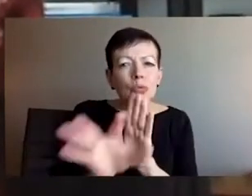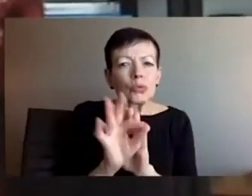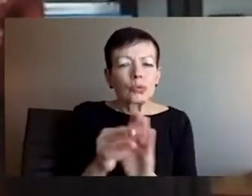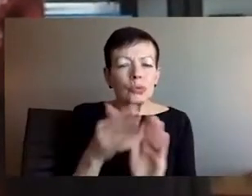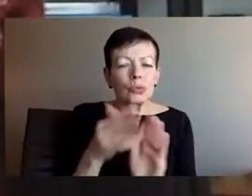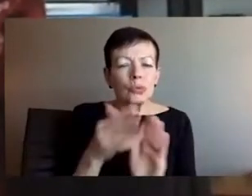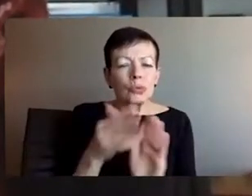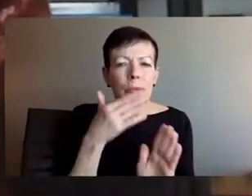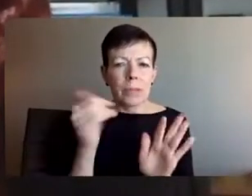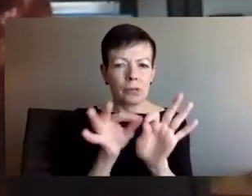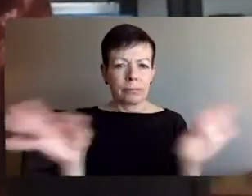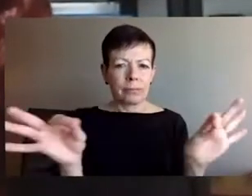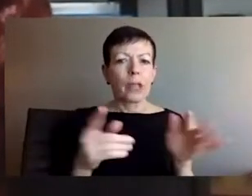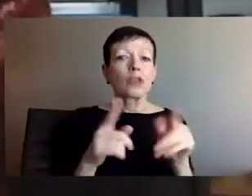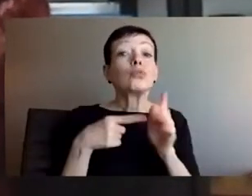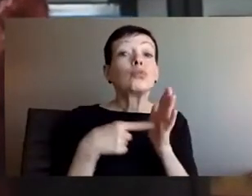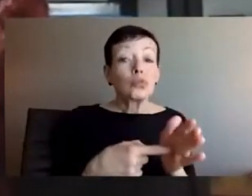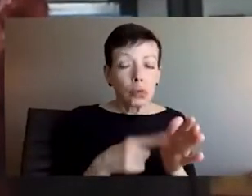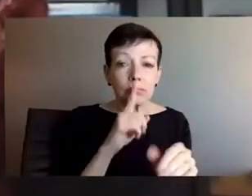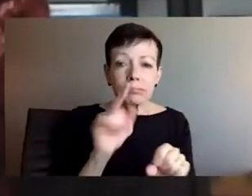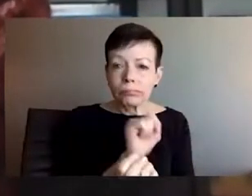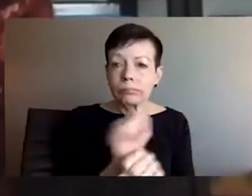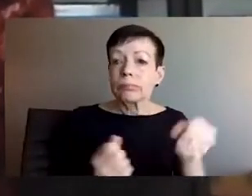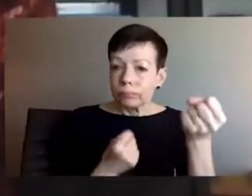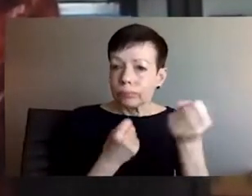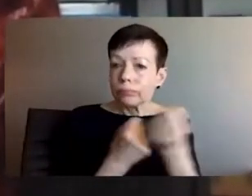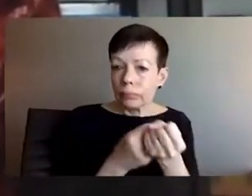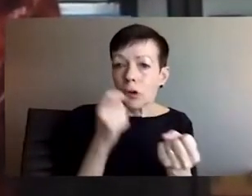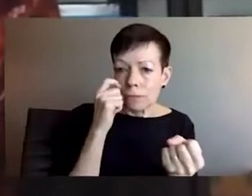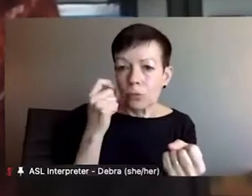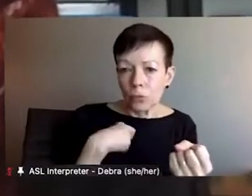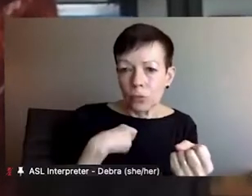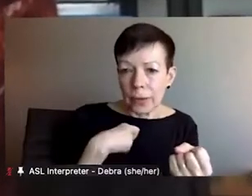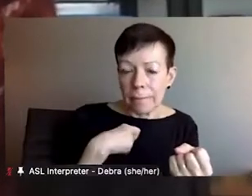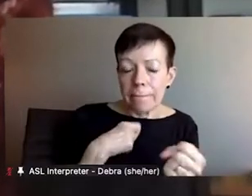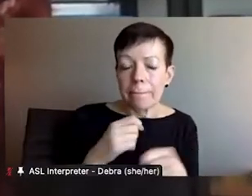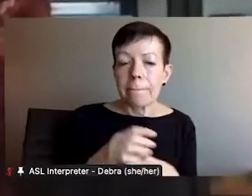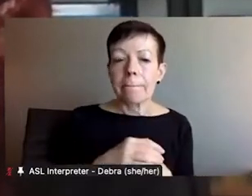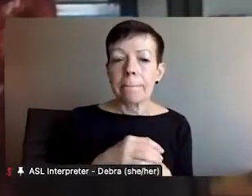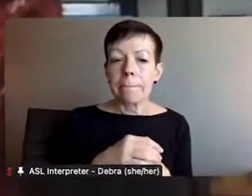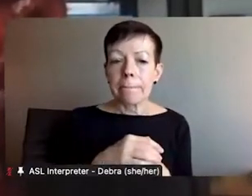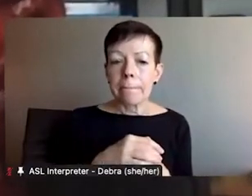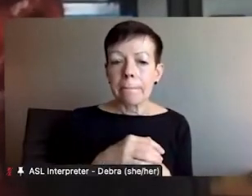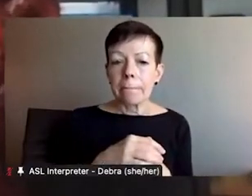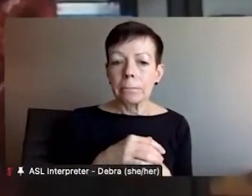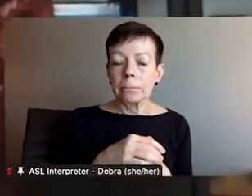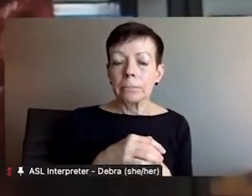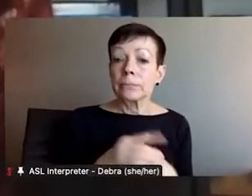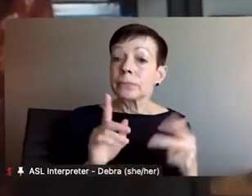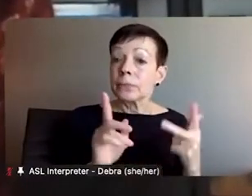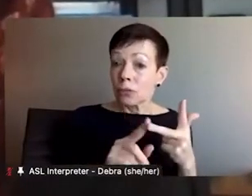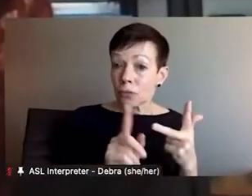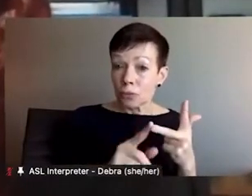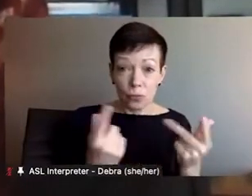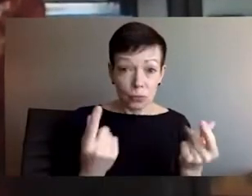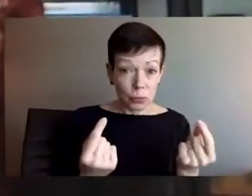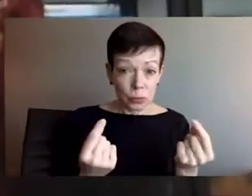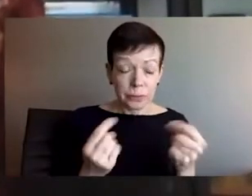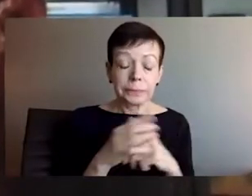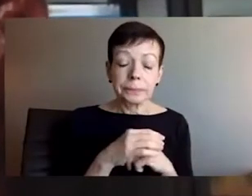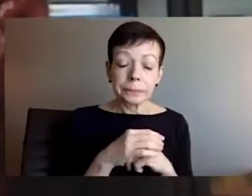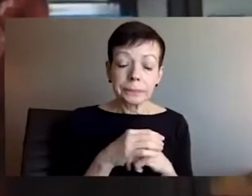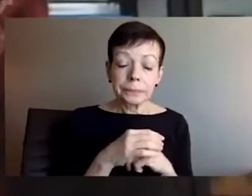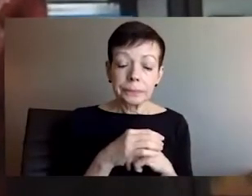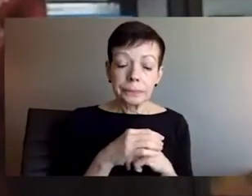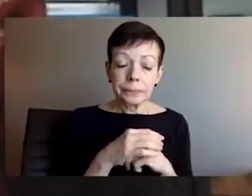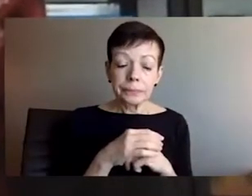what those ideas are so that we can understand and contextualize them and choose other language and